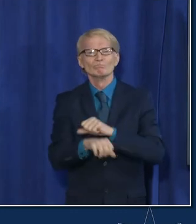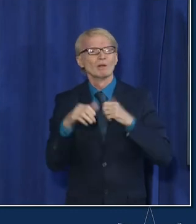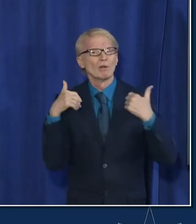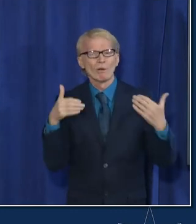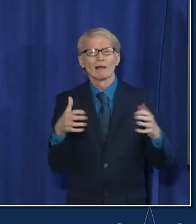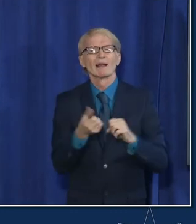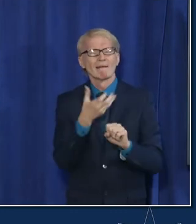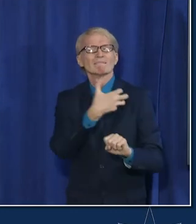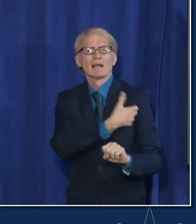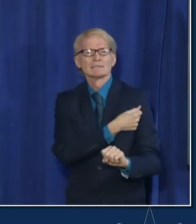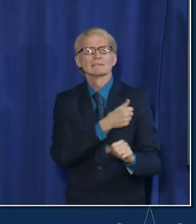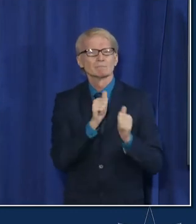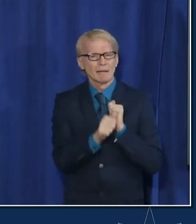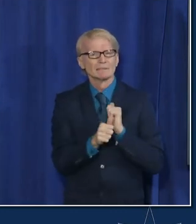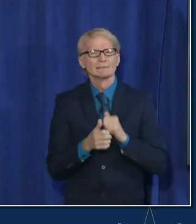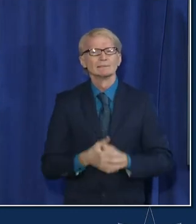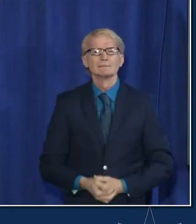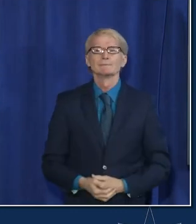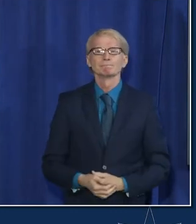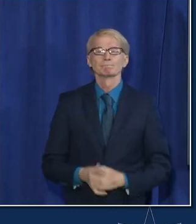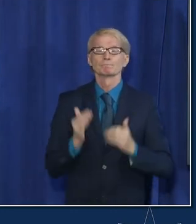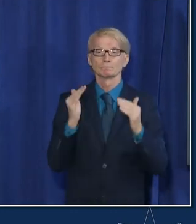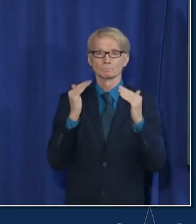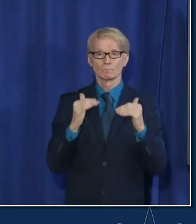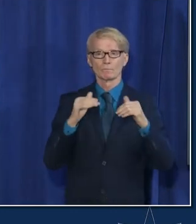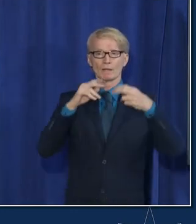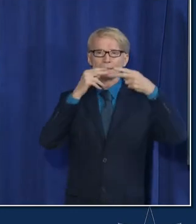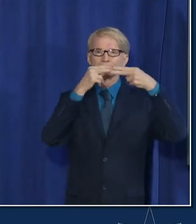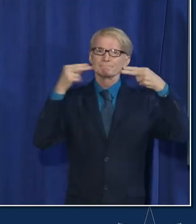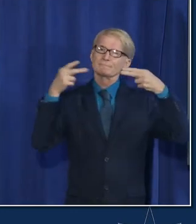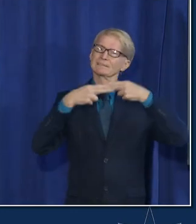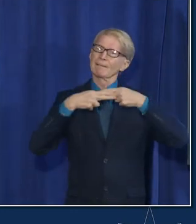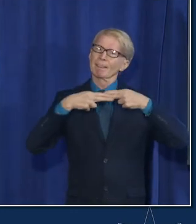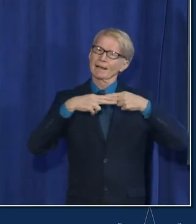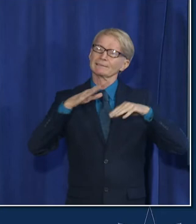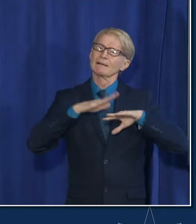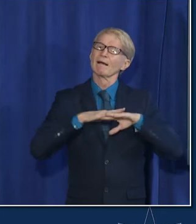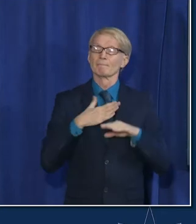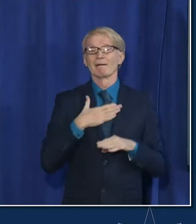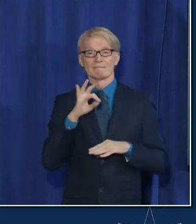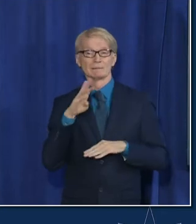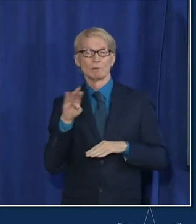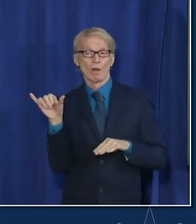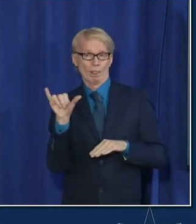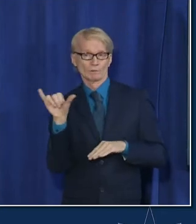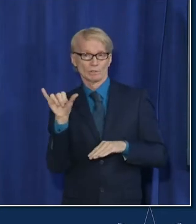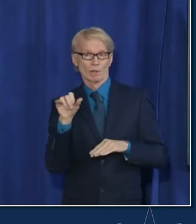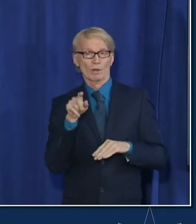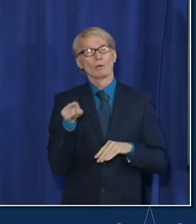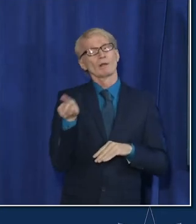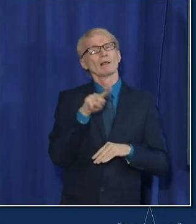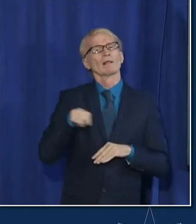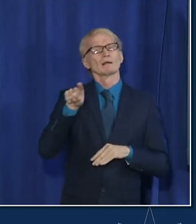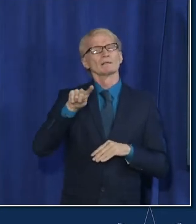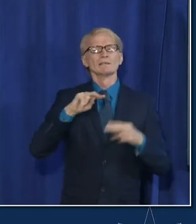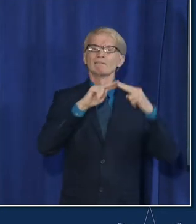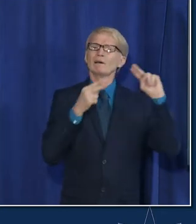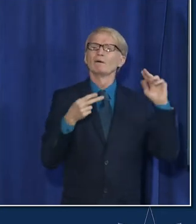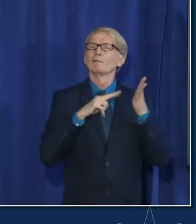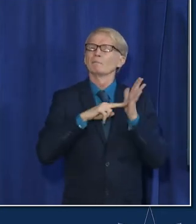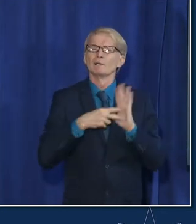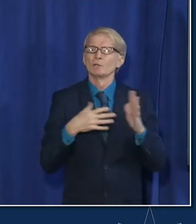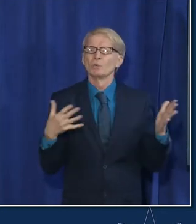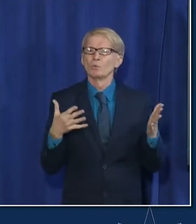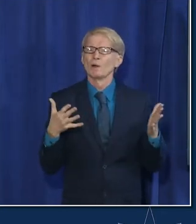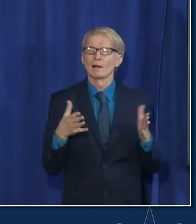uh just to show you this visually and i talked about this on facebook remember a variant is just the fancy name